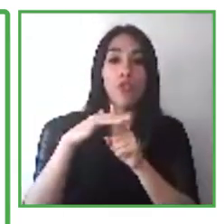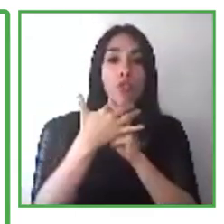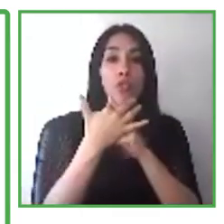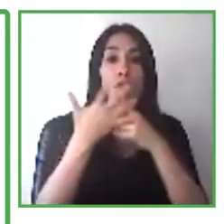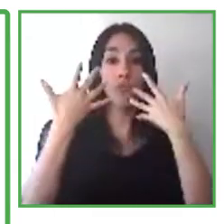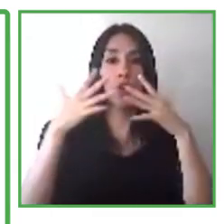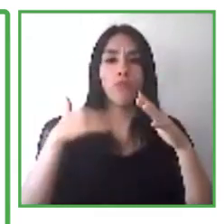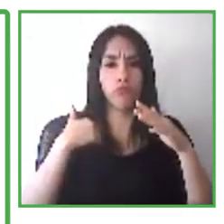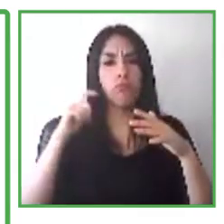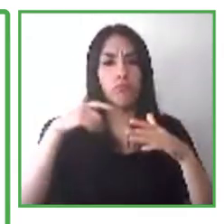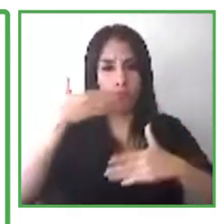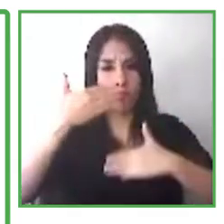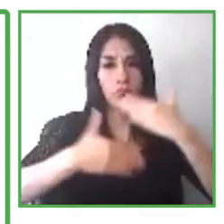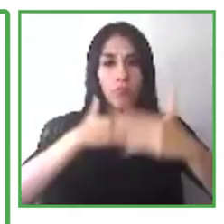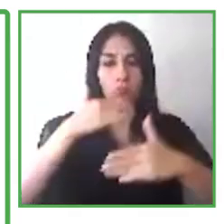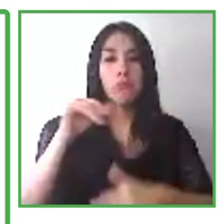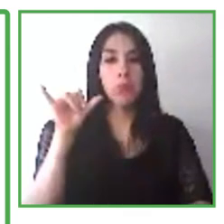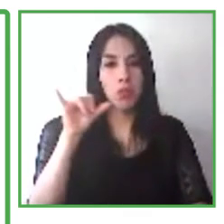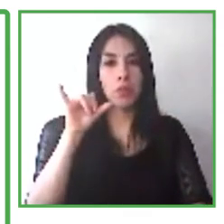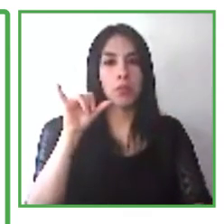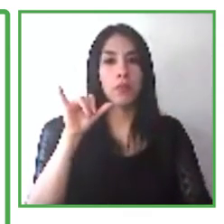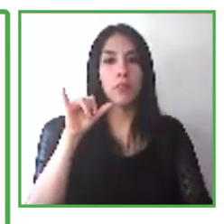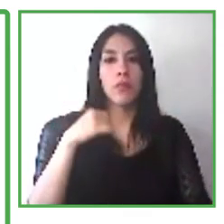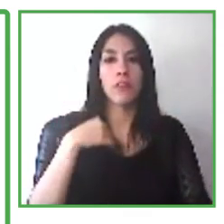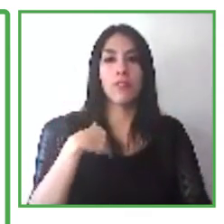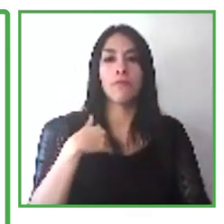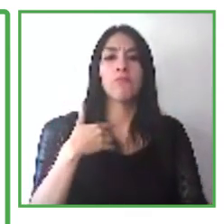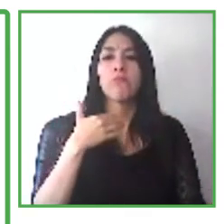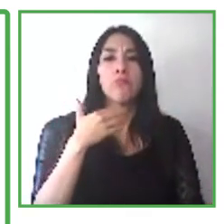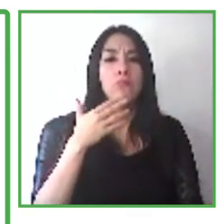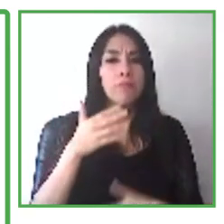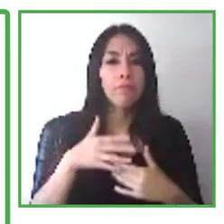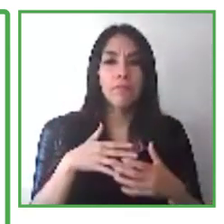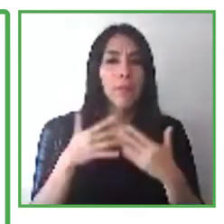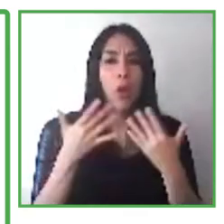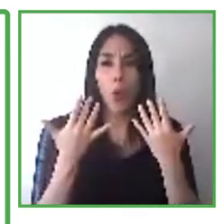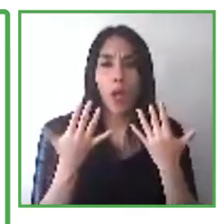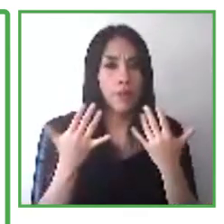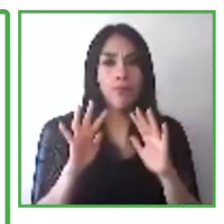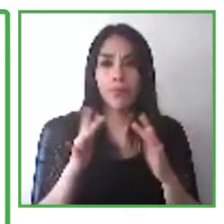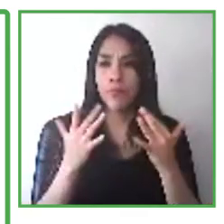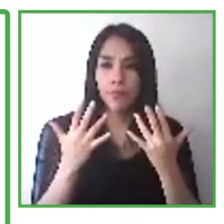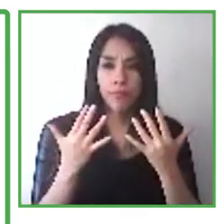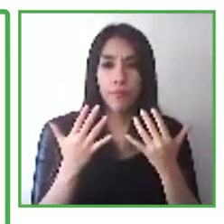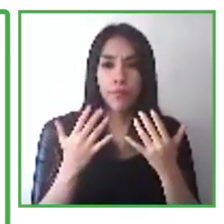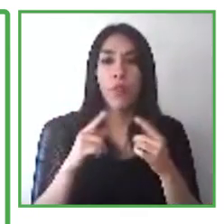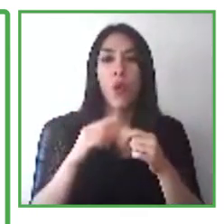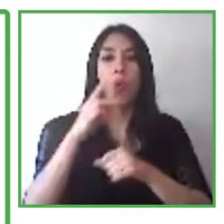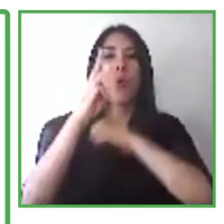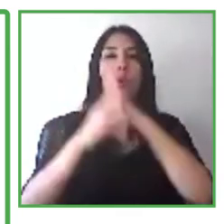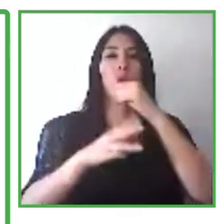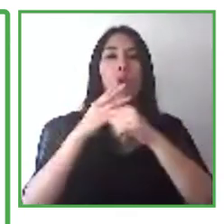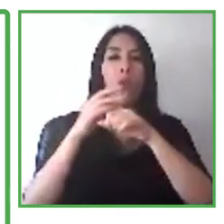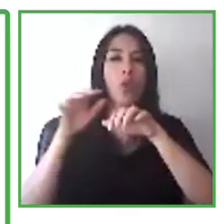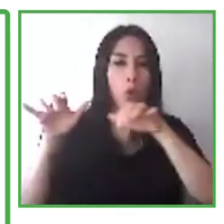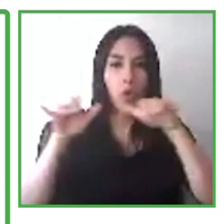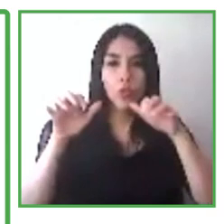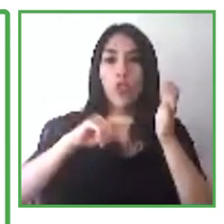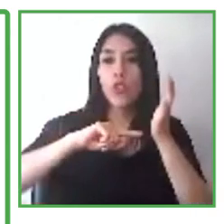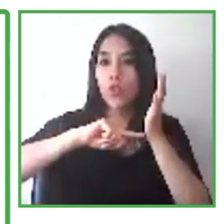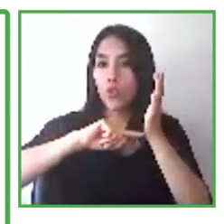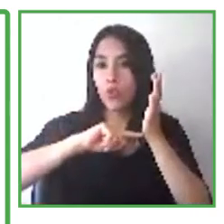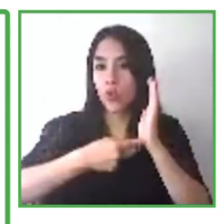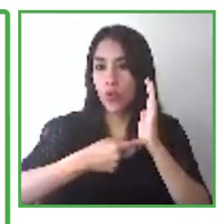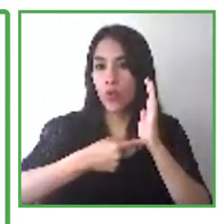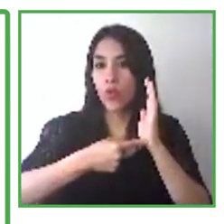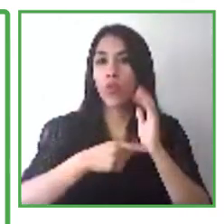People with disabilities might be accustomed to using technology through a variety of devices. The second